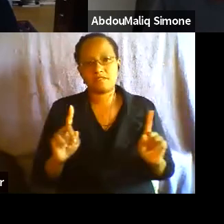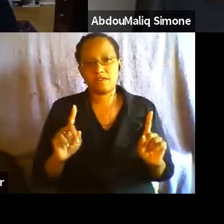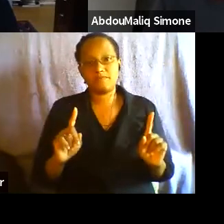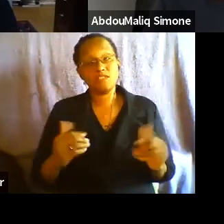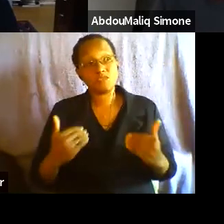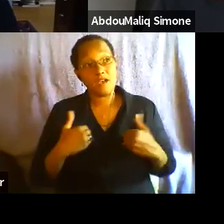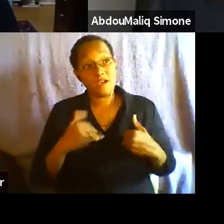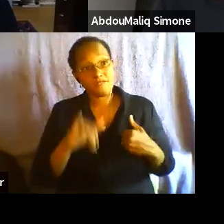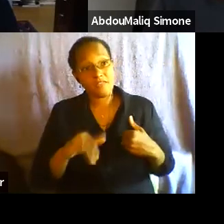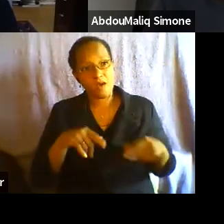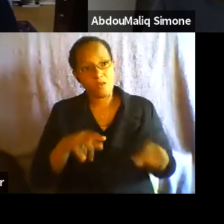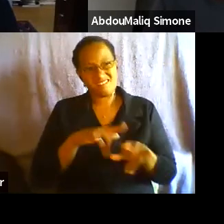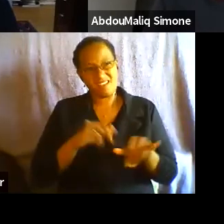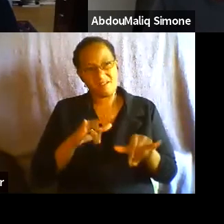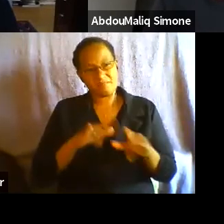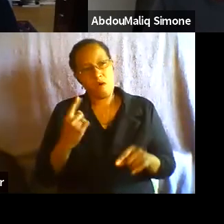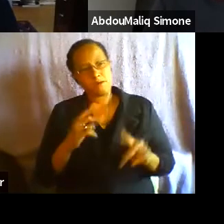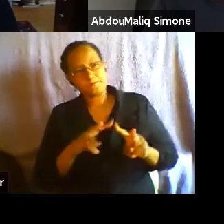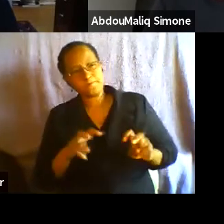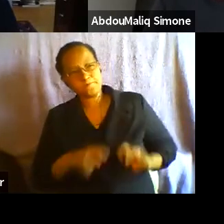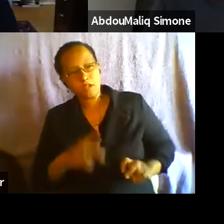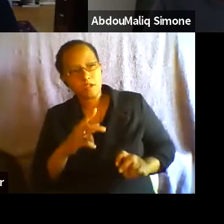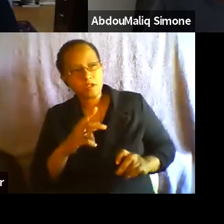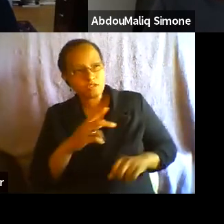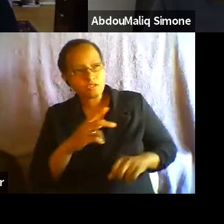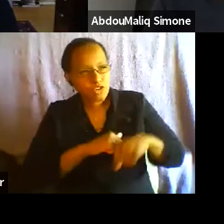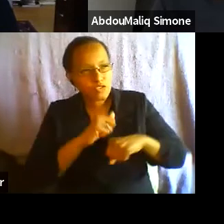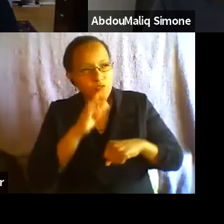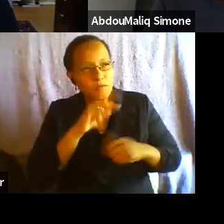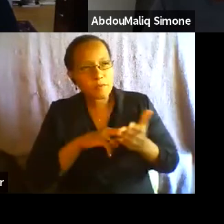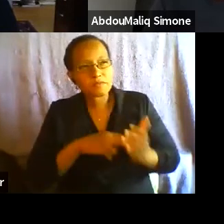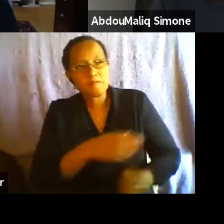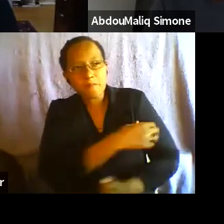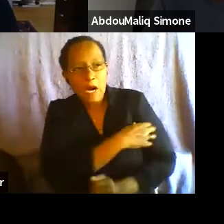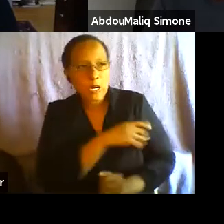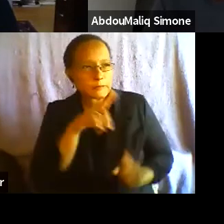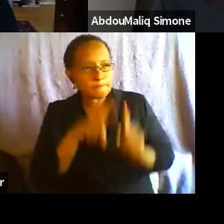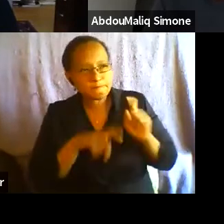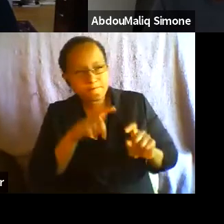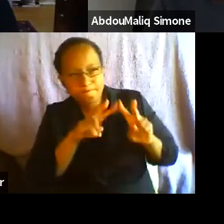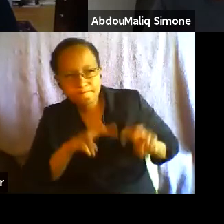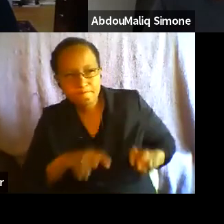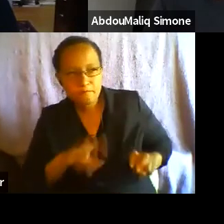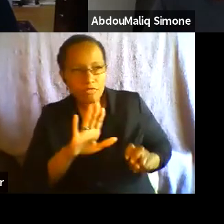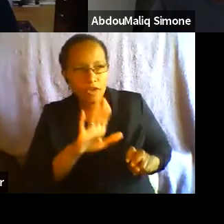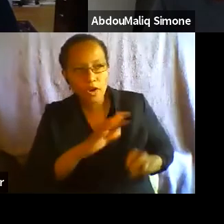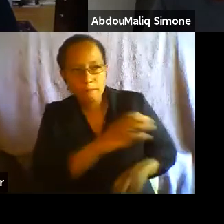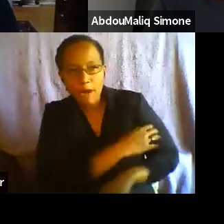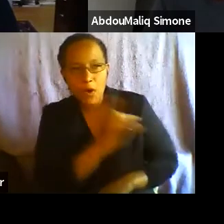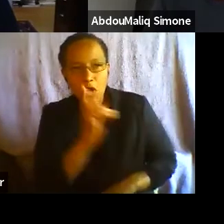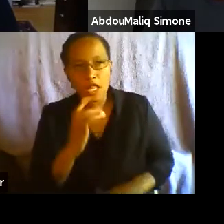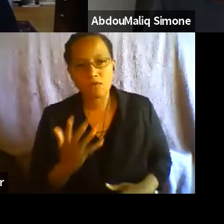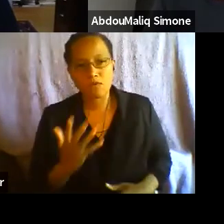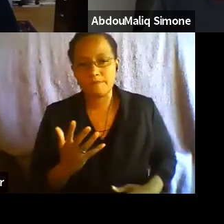the structures of power, never forgetting to question and analyze those issues of power. And finally,